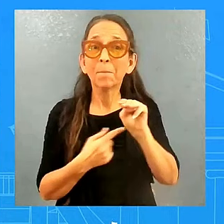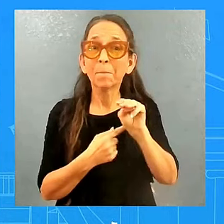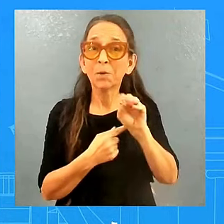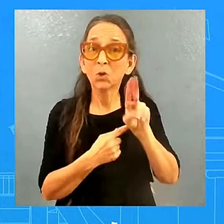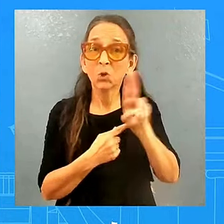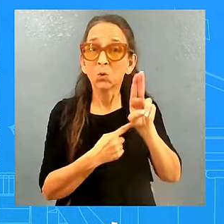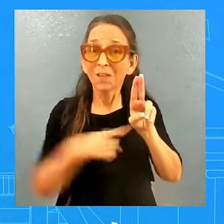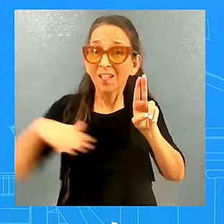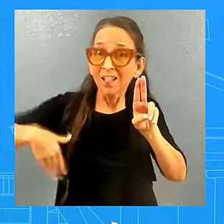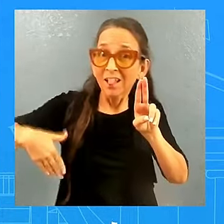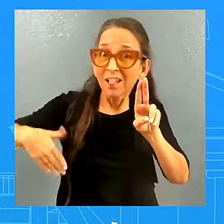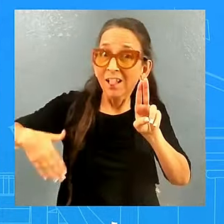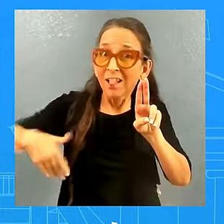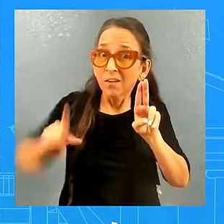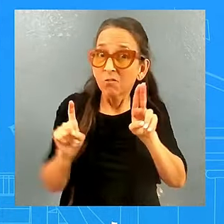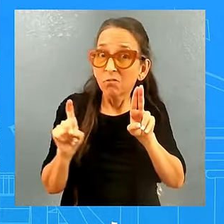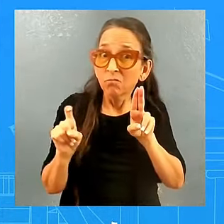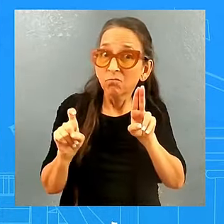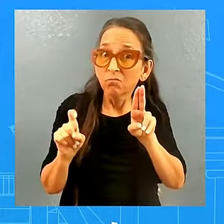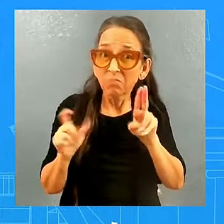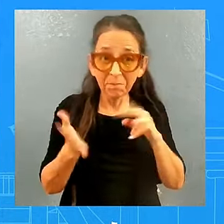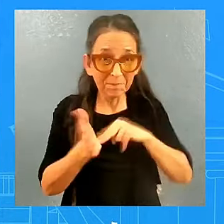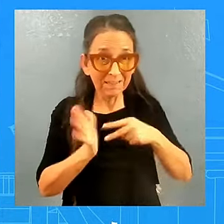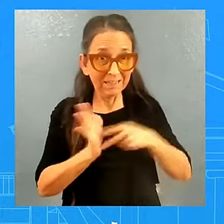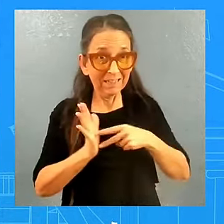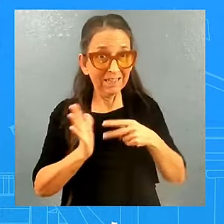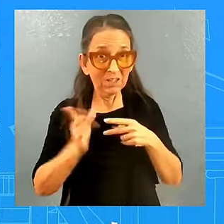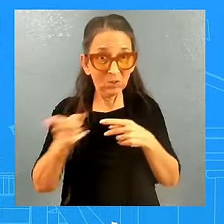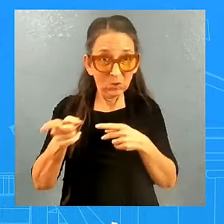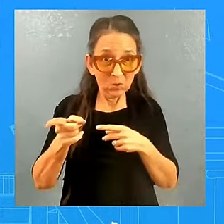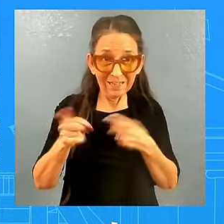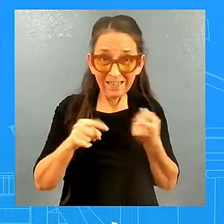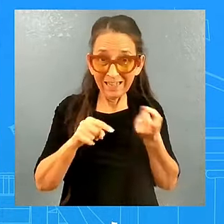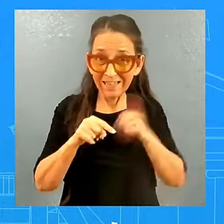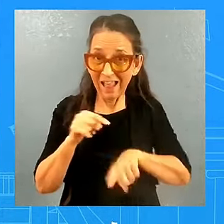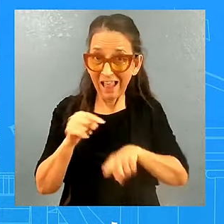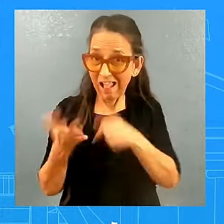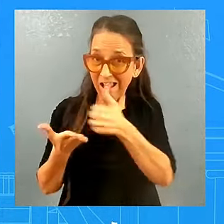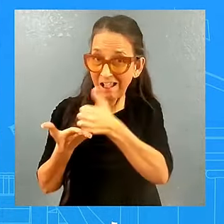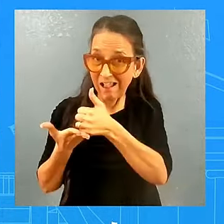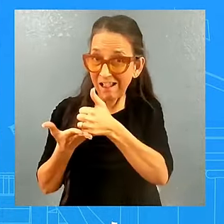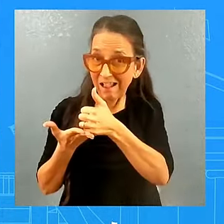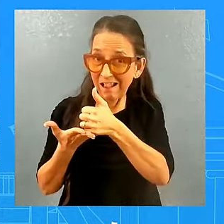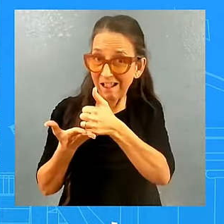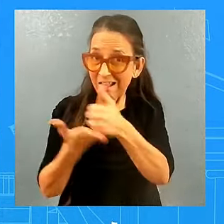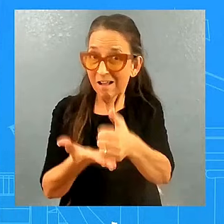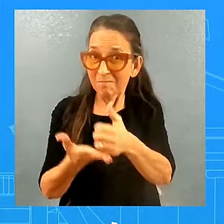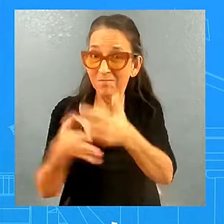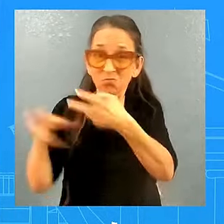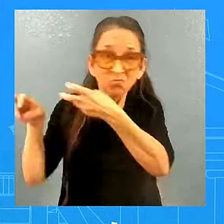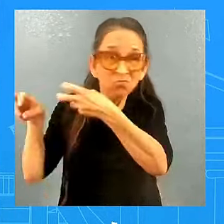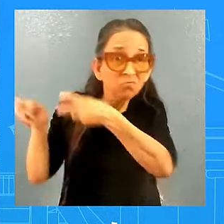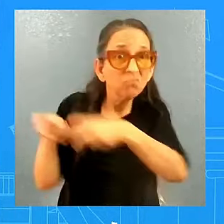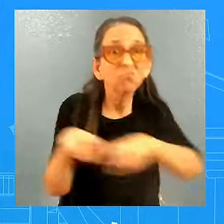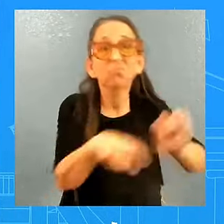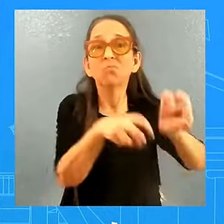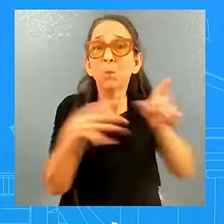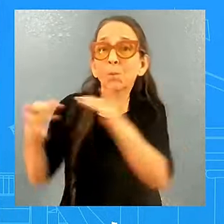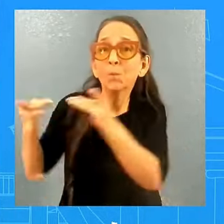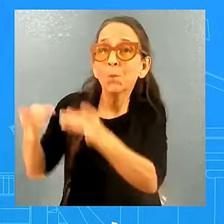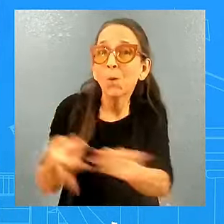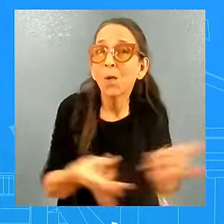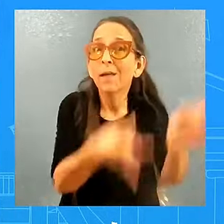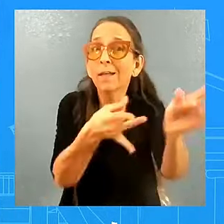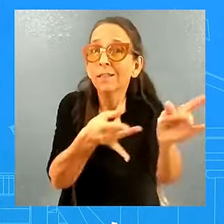impede your ability to help there be a smooth transition? Are there any practical implications in terms of what